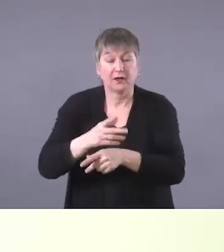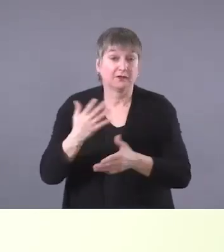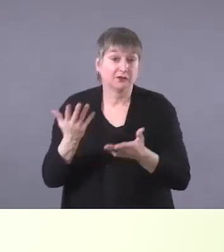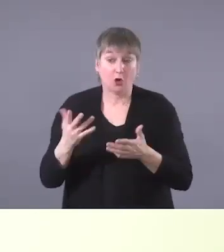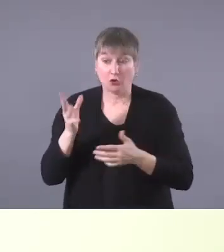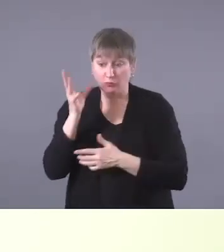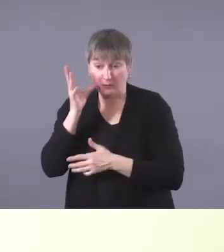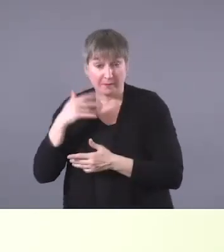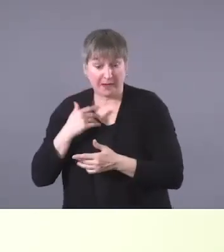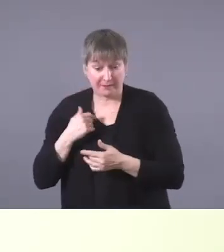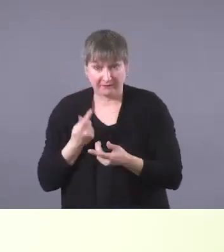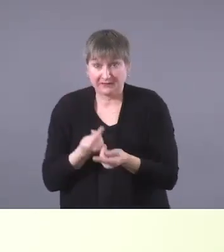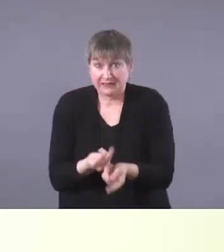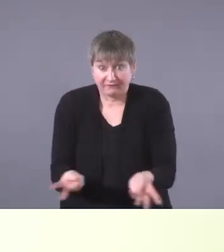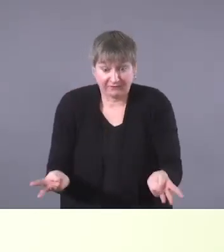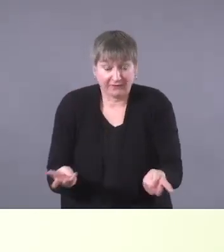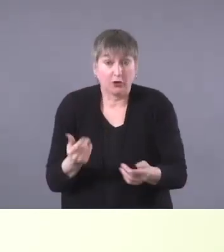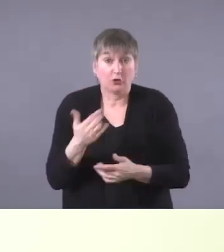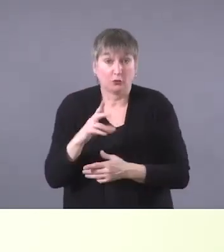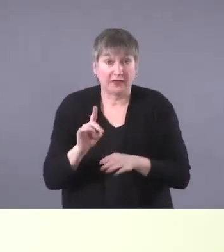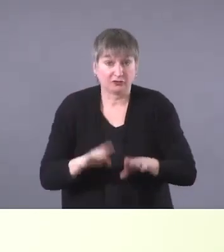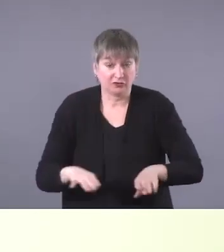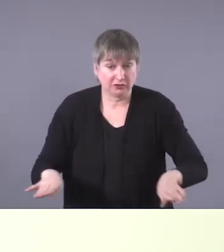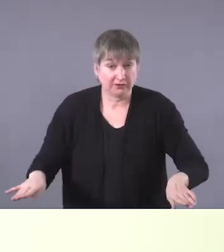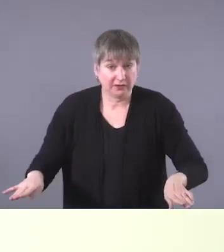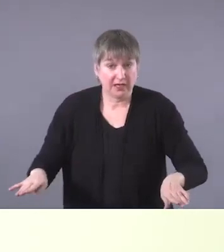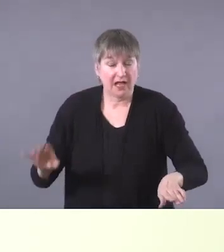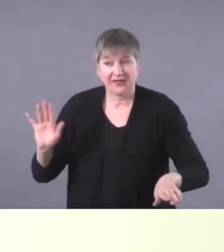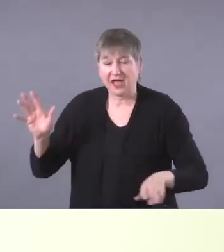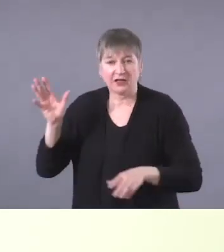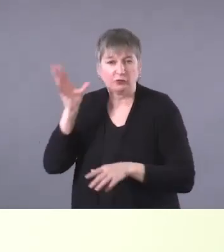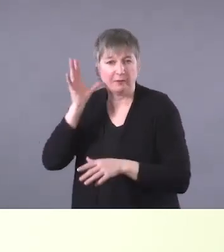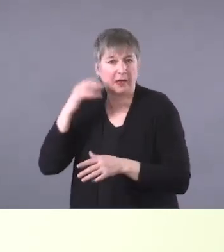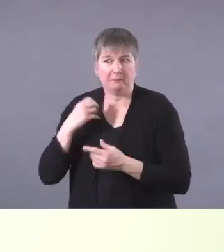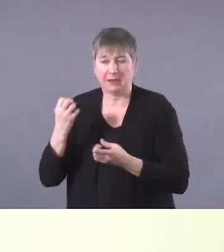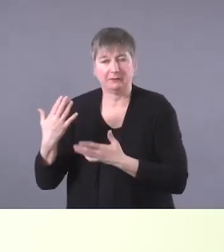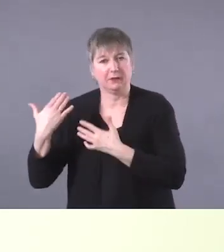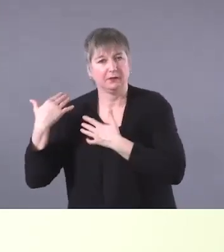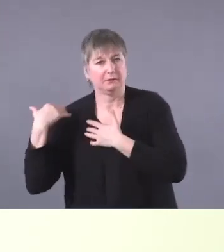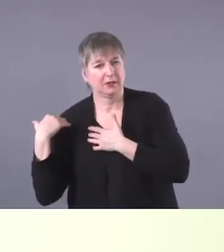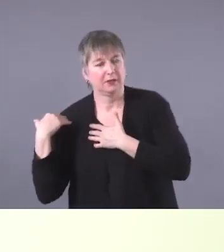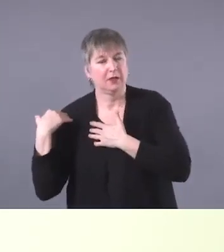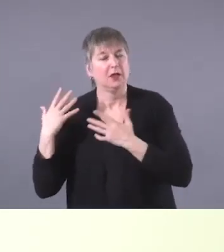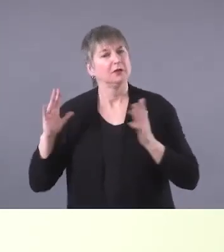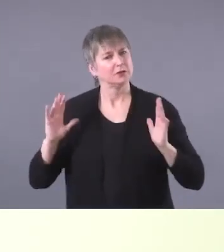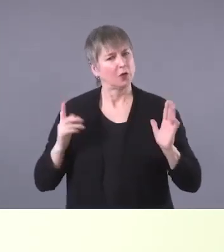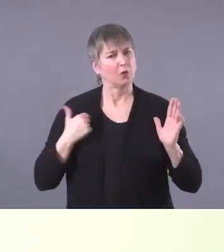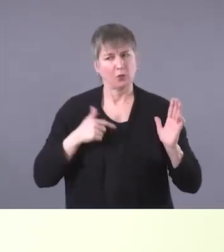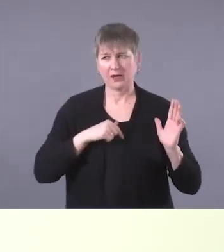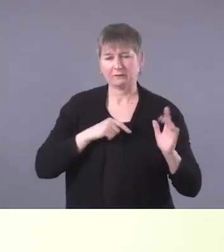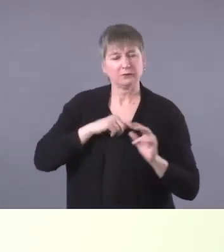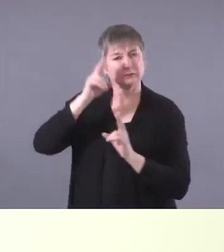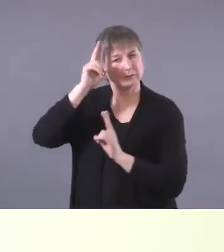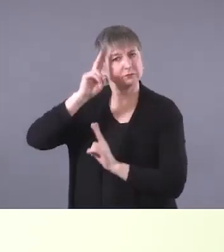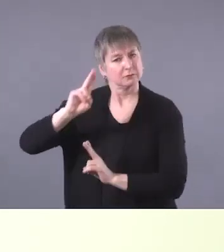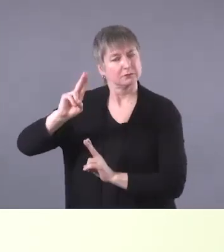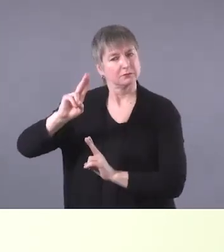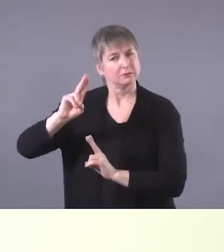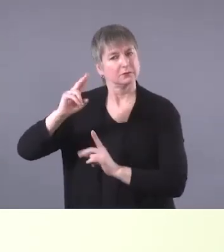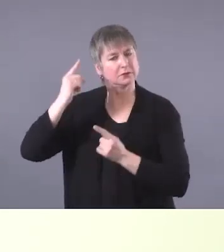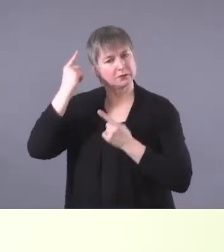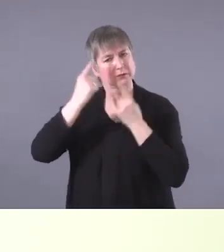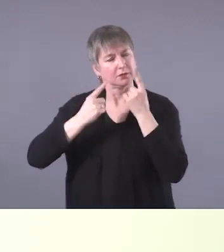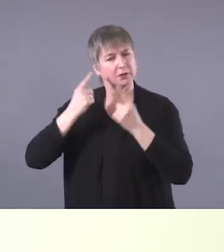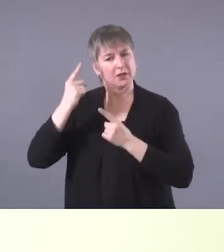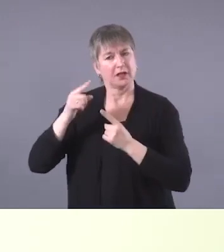and may have many obligations. Uh, so we might need to take into consideration that, that, that grandma